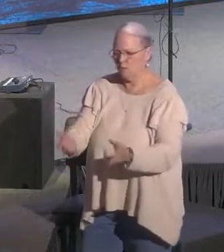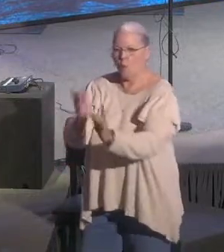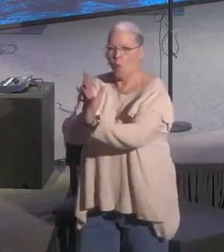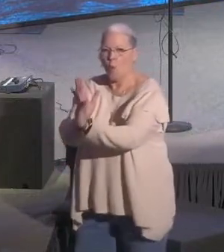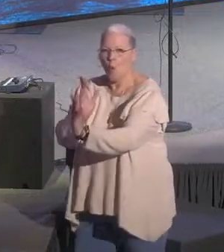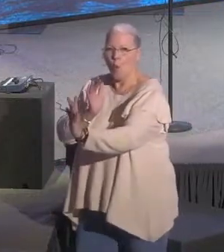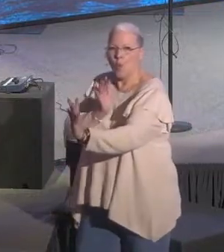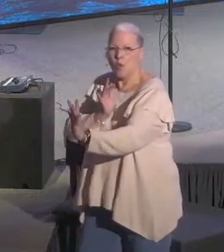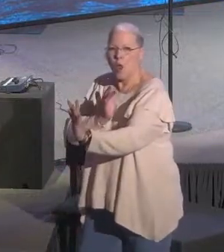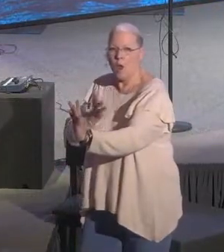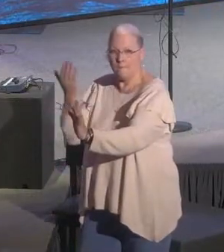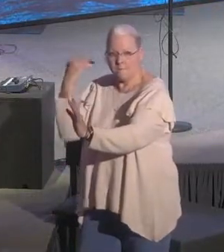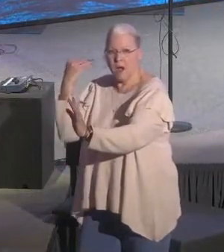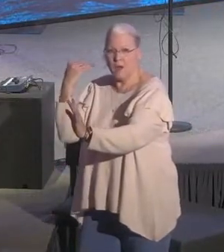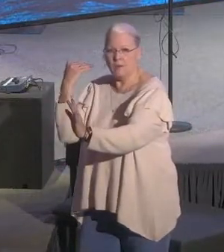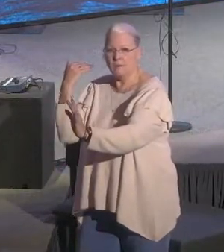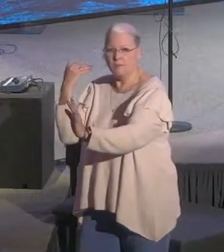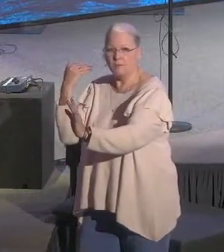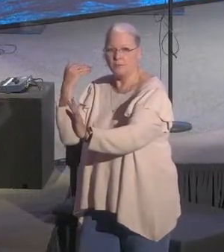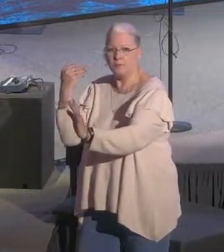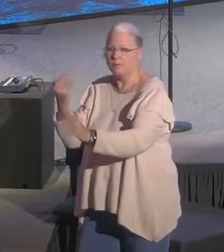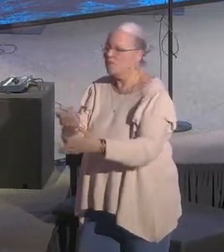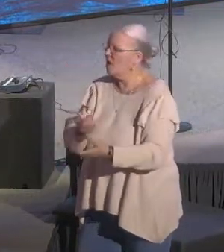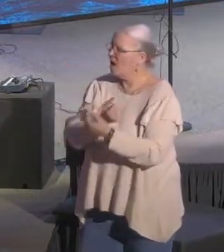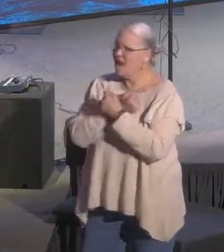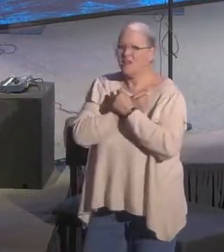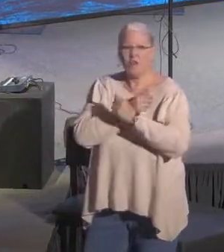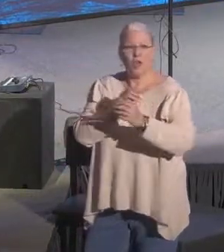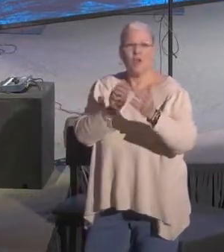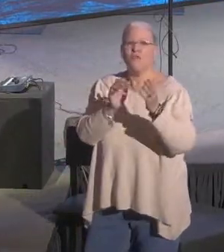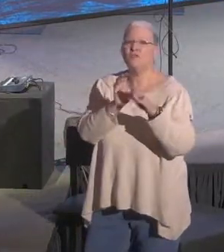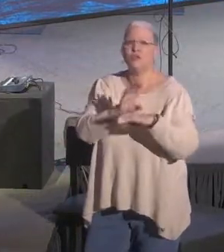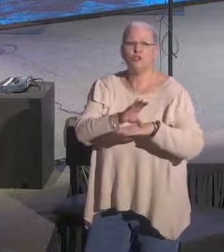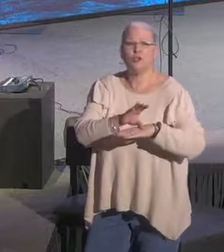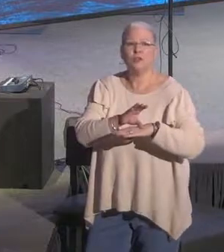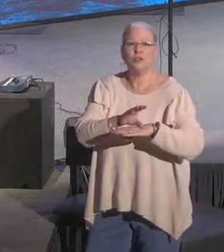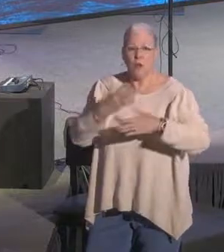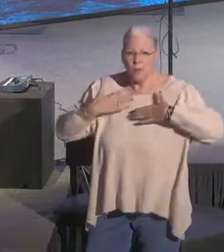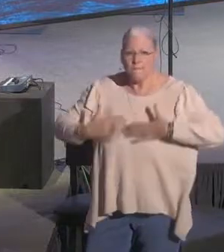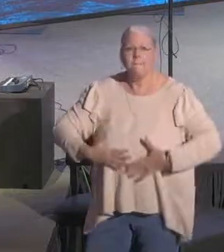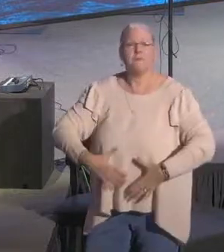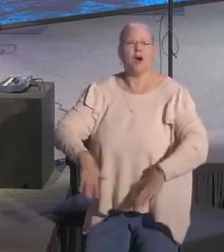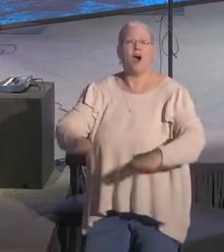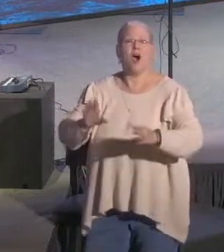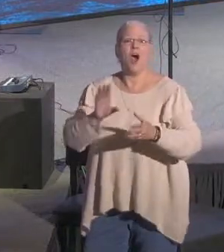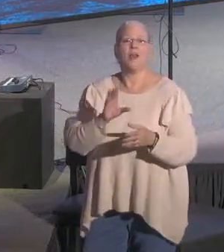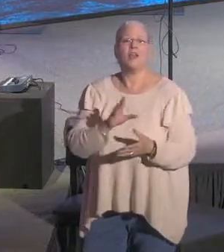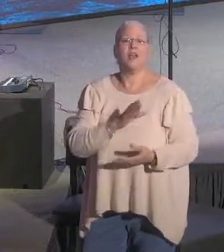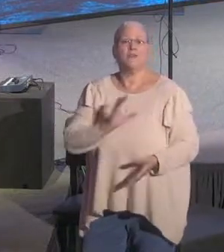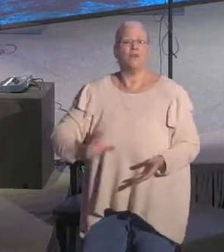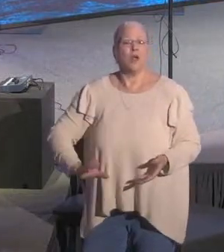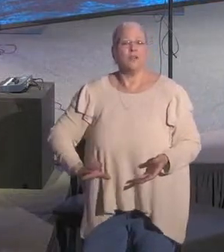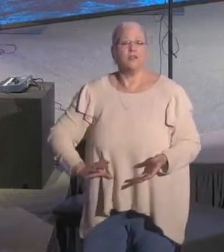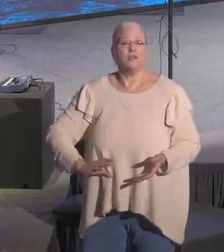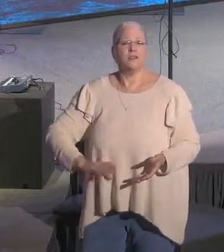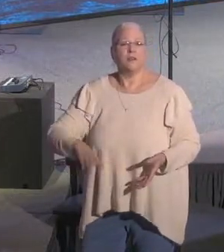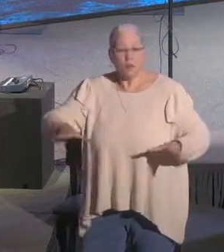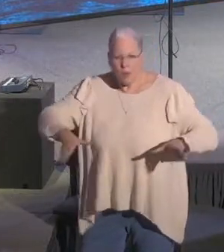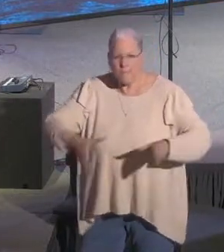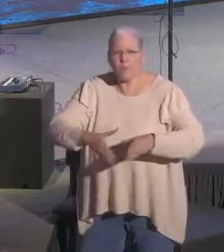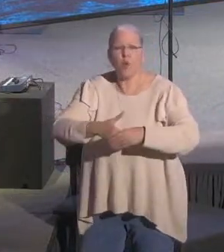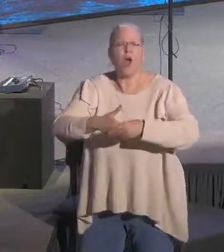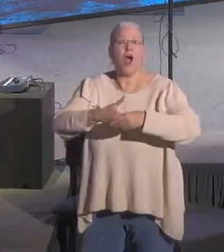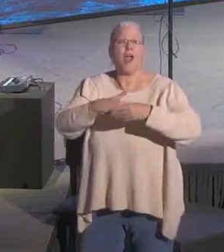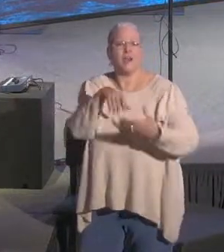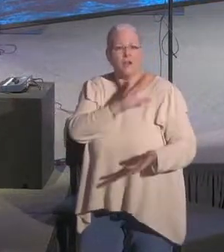just Jesus. I love his church, the body of Christ, the bride of Christ. We are his